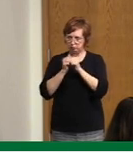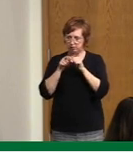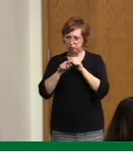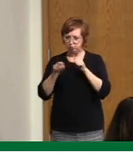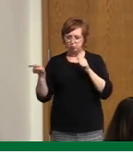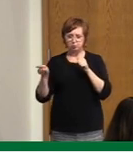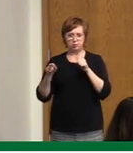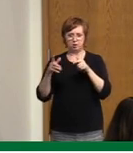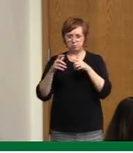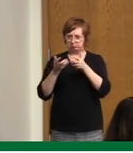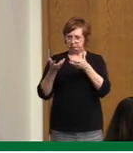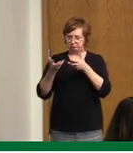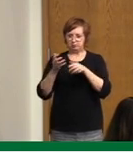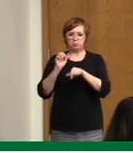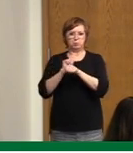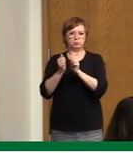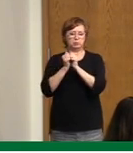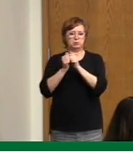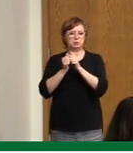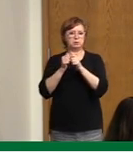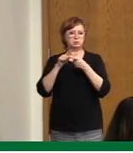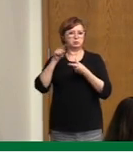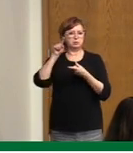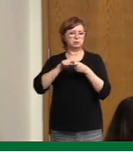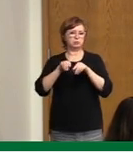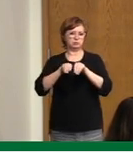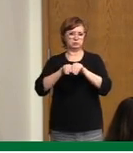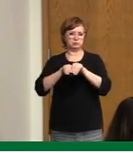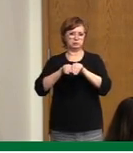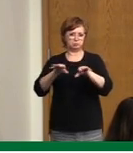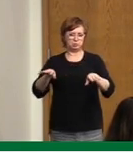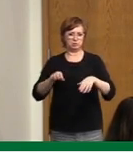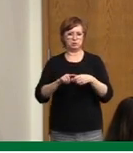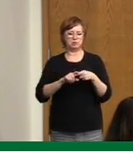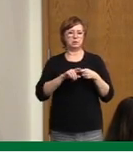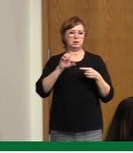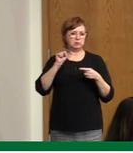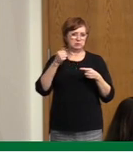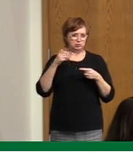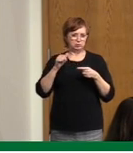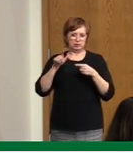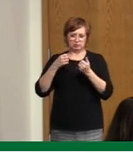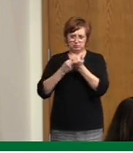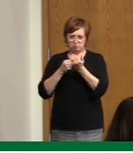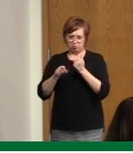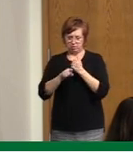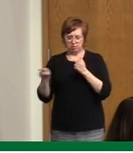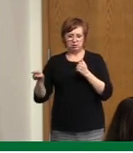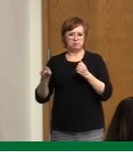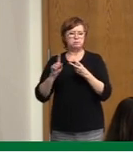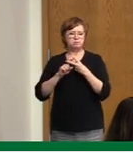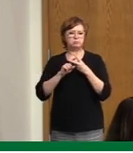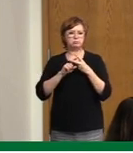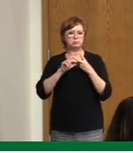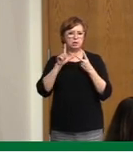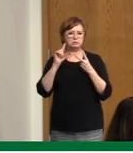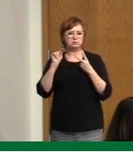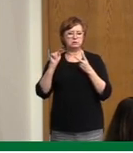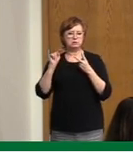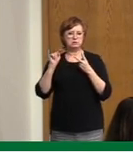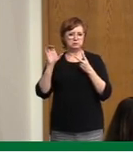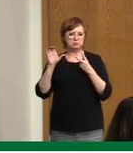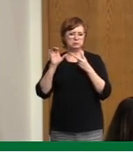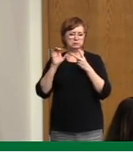manage cases and clusters. The Saskatchewan Health Authority is supporting personal care homes as well as long-term care facilities. It is very